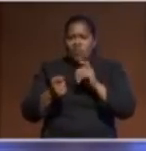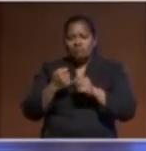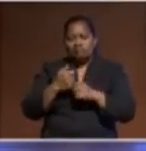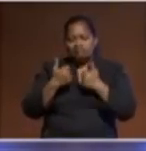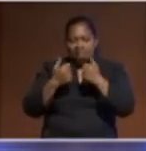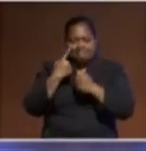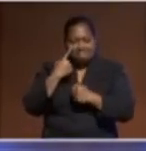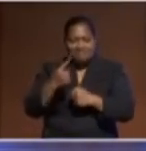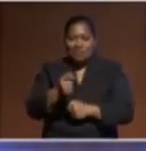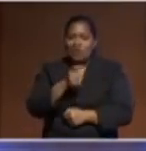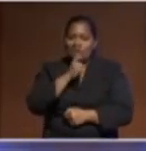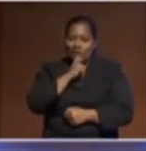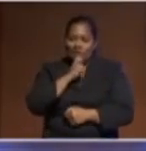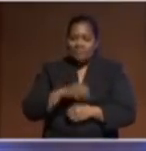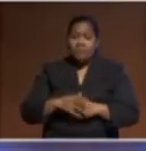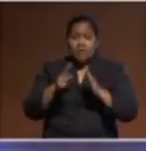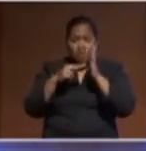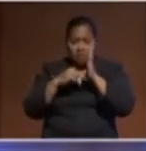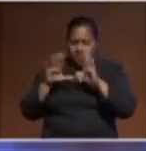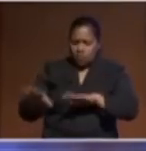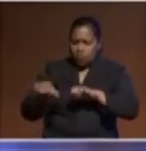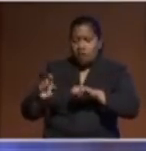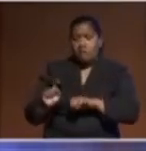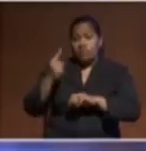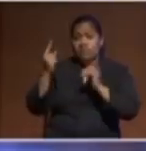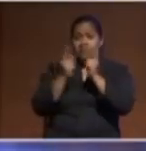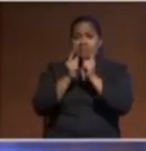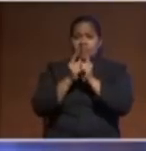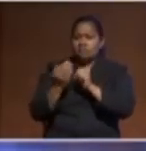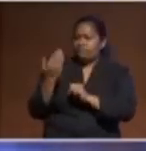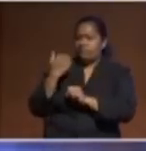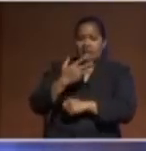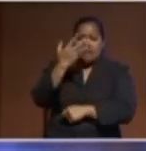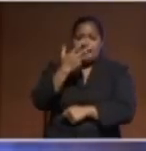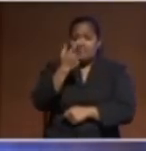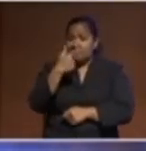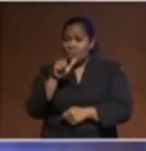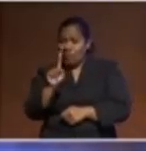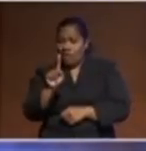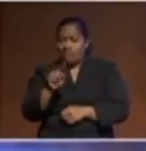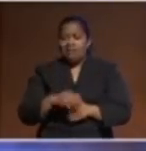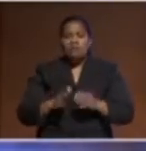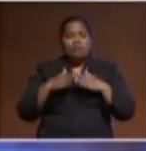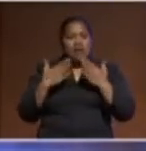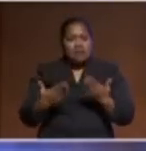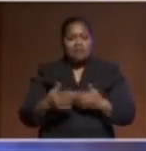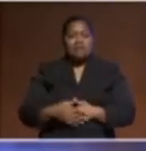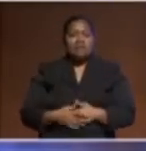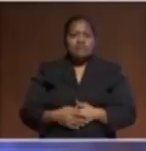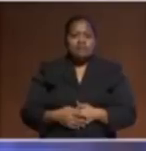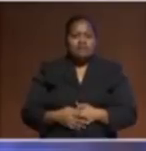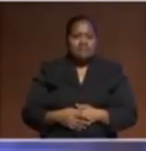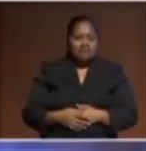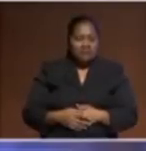And, you know, New Zealand hosted the first meeting of the forum back in 1971. And now I think this is probably your